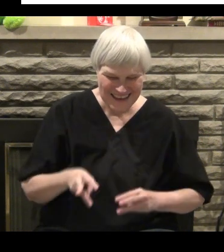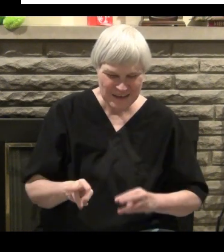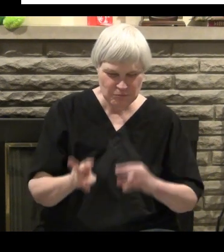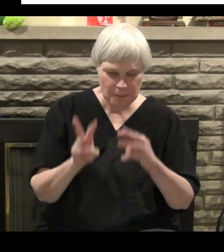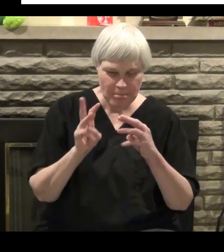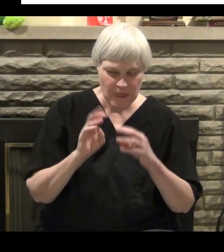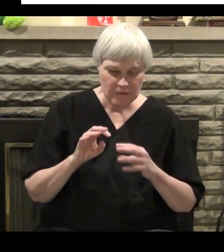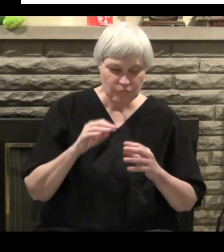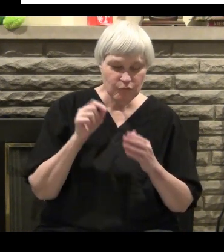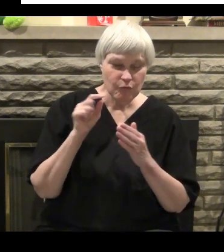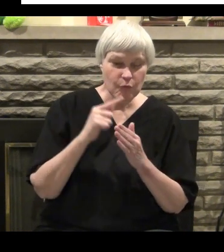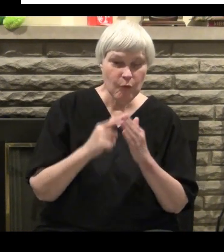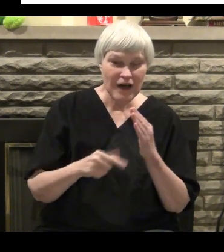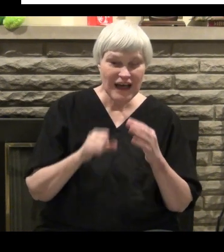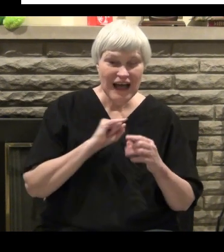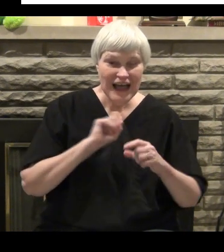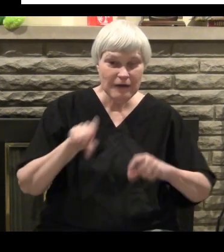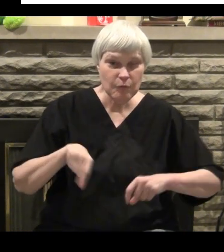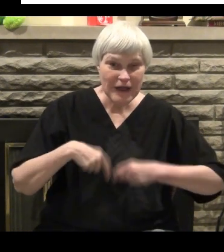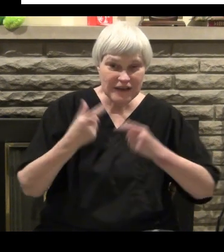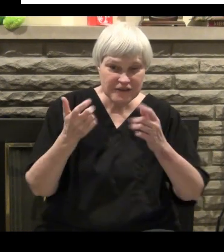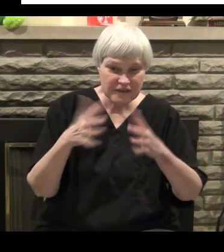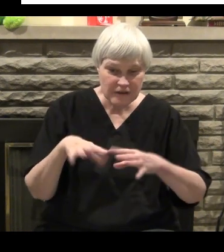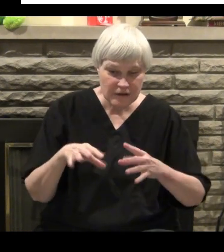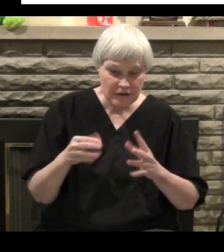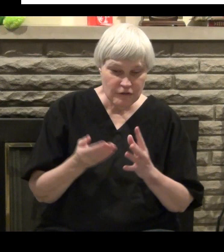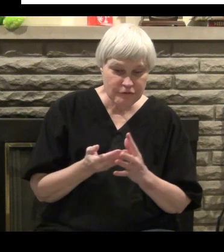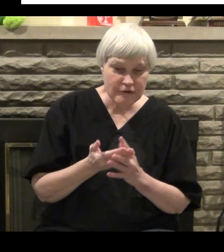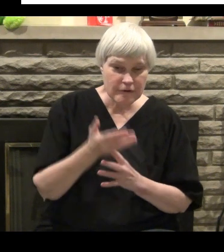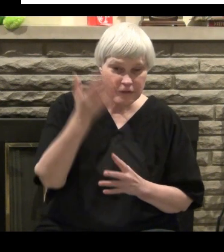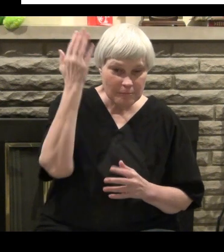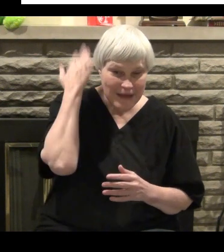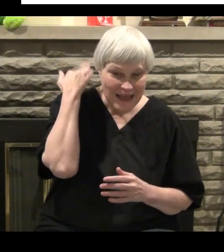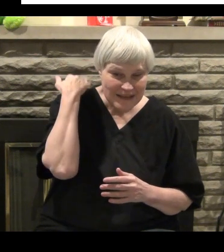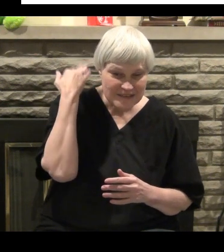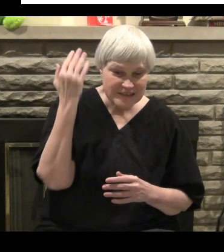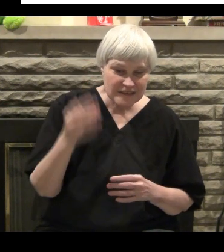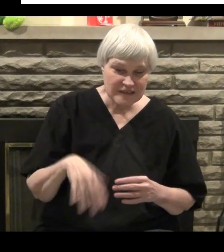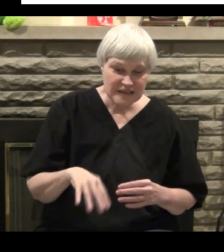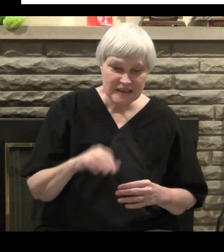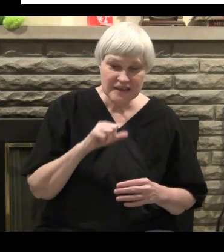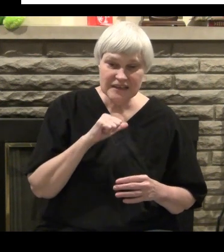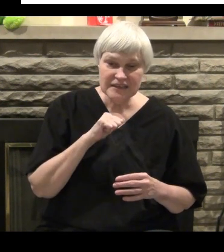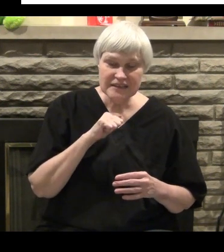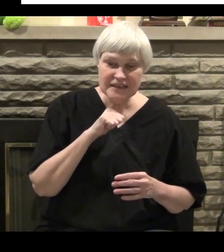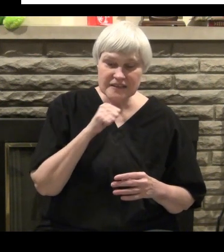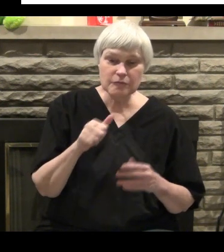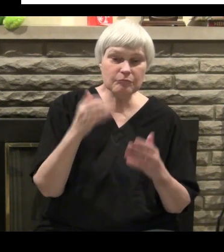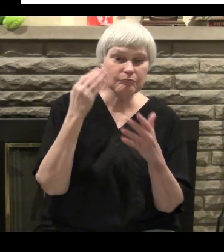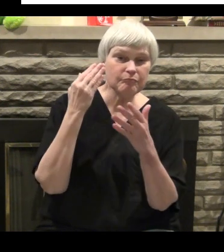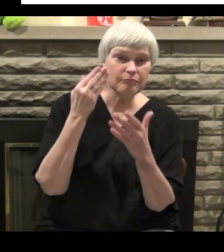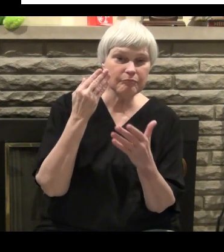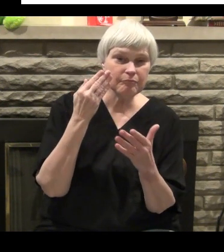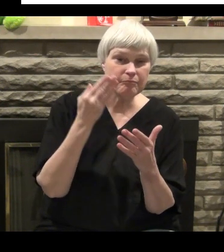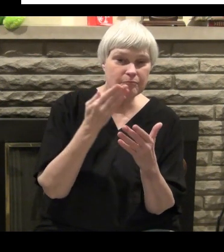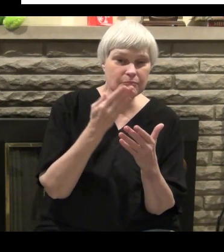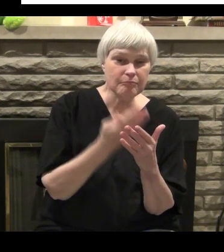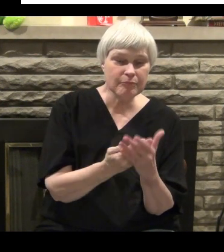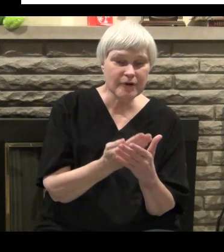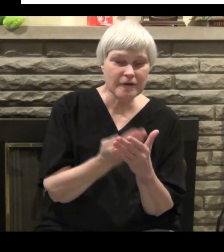the steps that I went through, as you'll see there, it really doesn't show